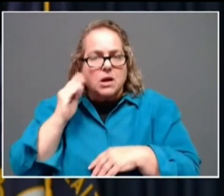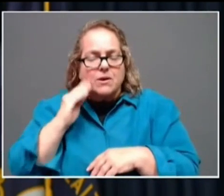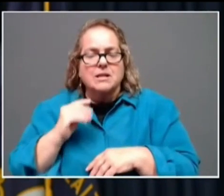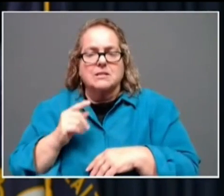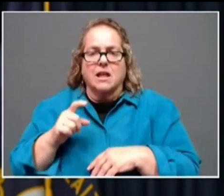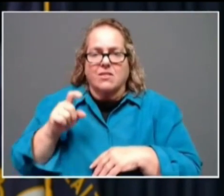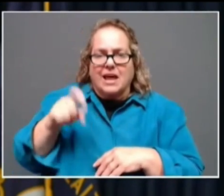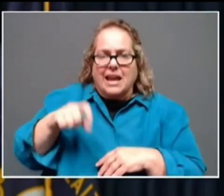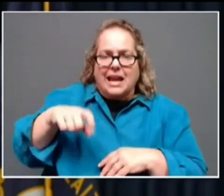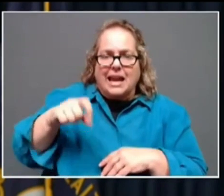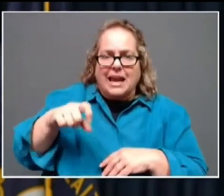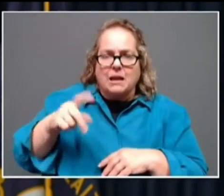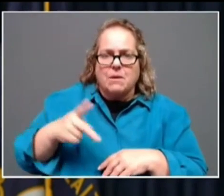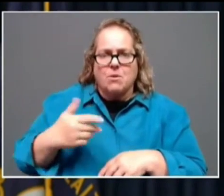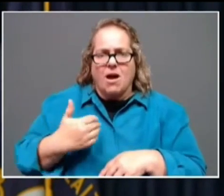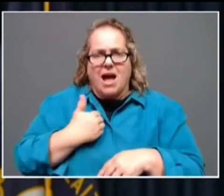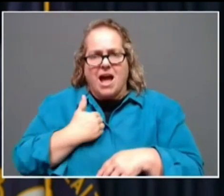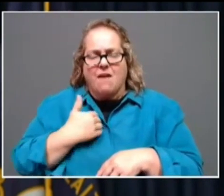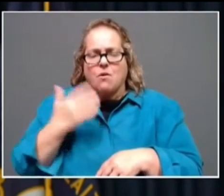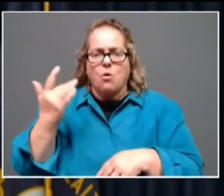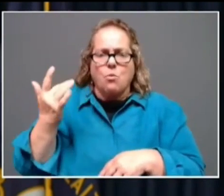legalize medical marijuana by executive order.